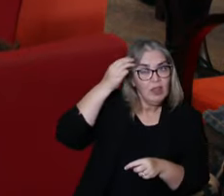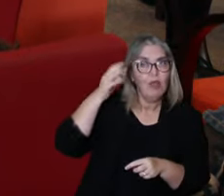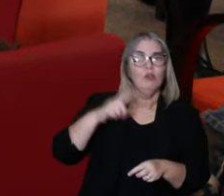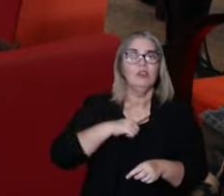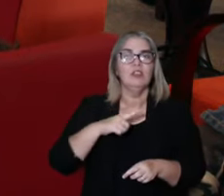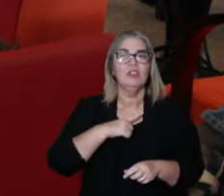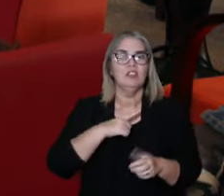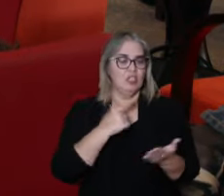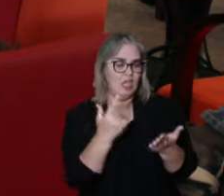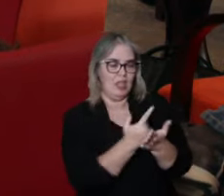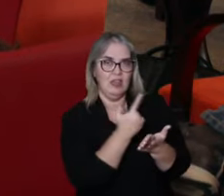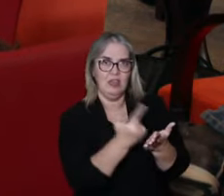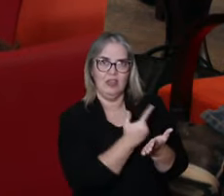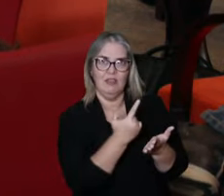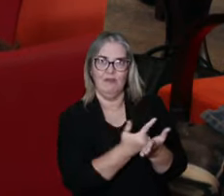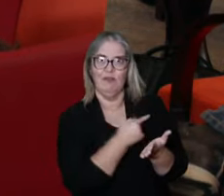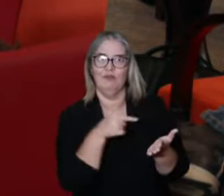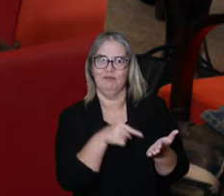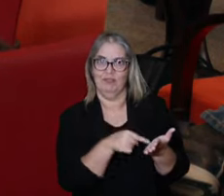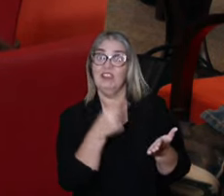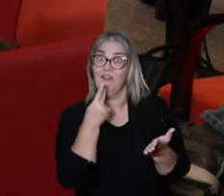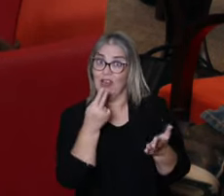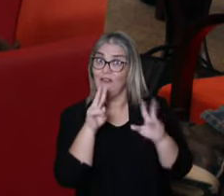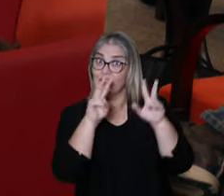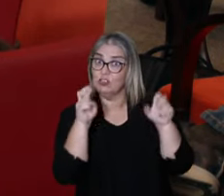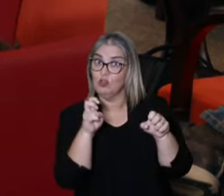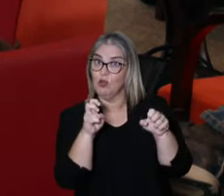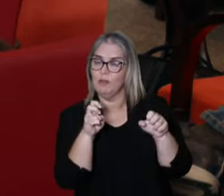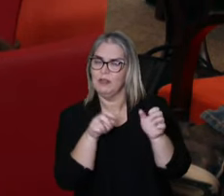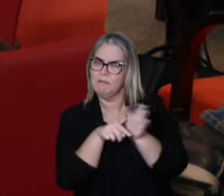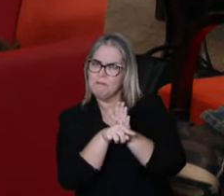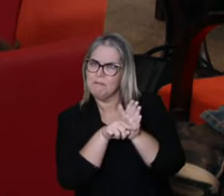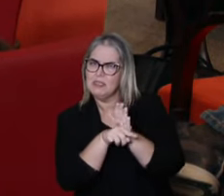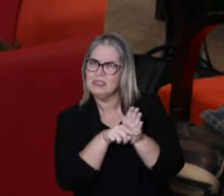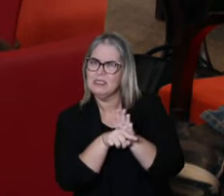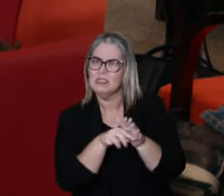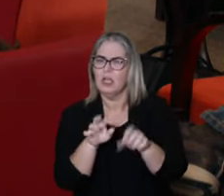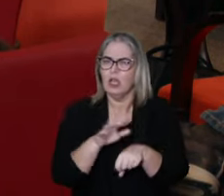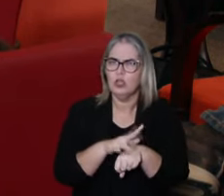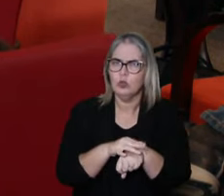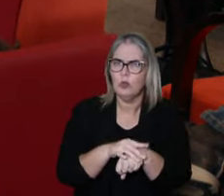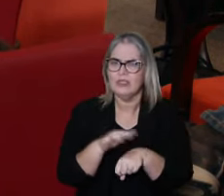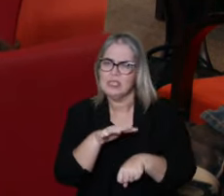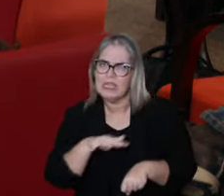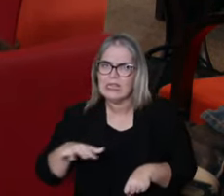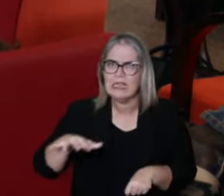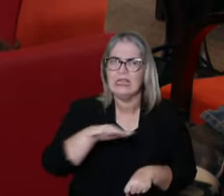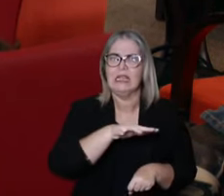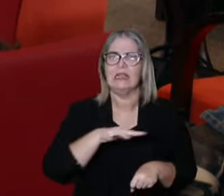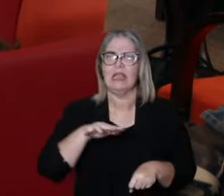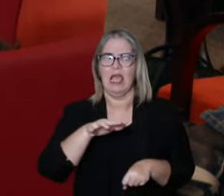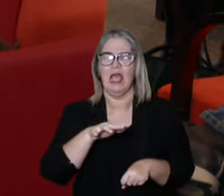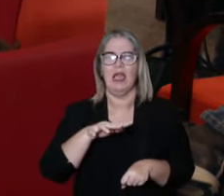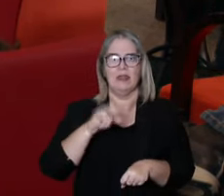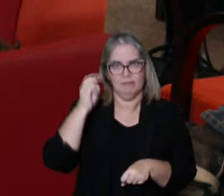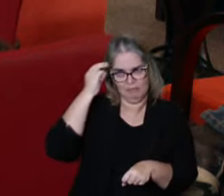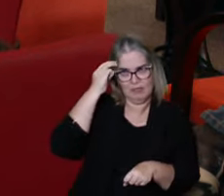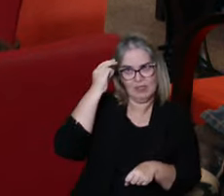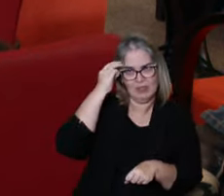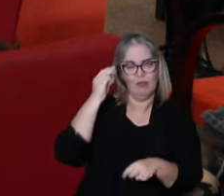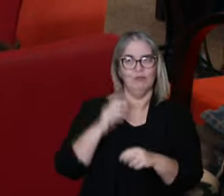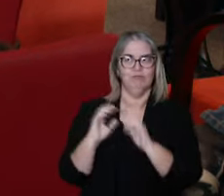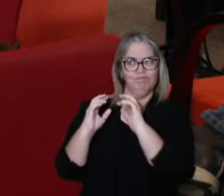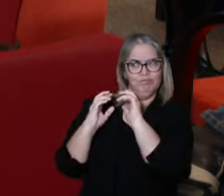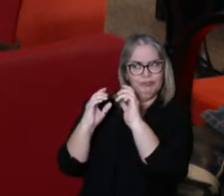Sb5, which is the book of mental health diagnosis. And all of the investment